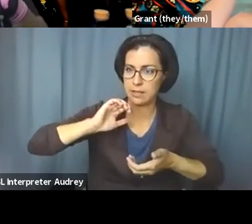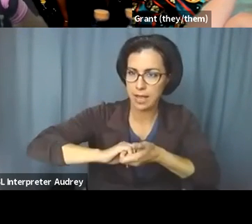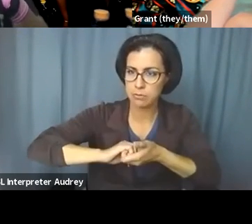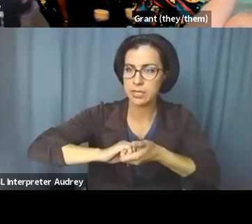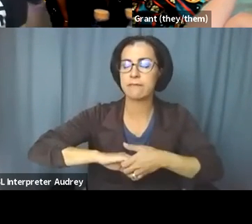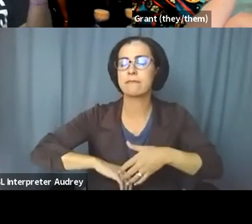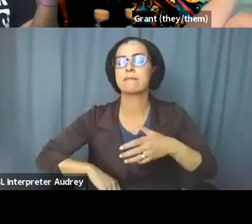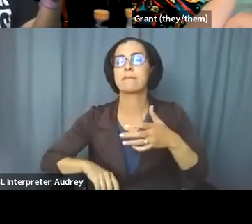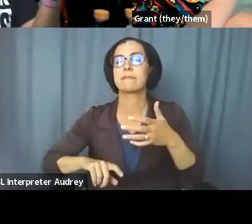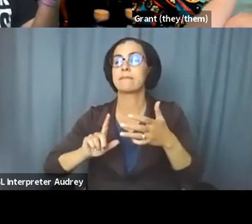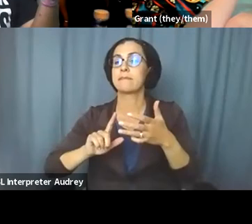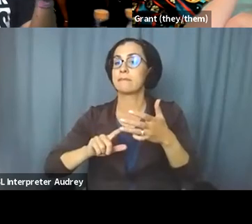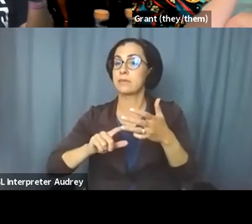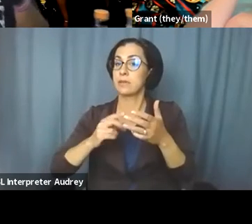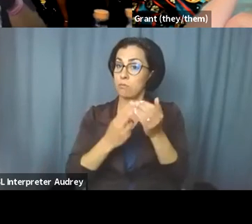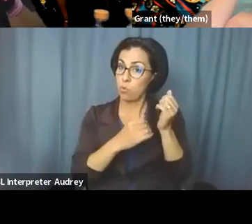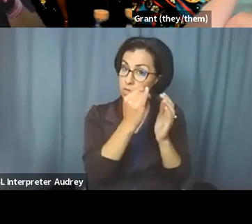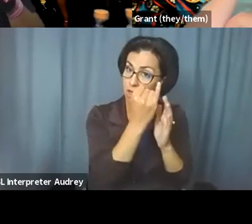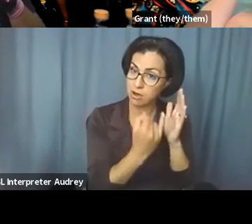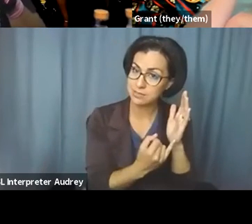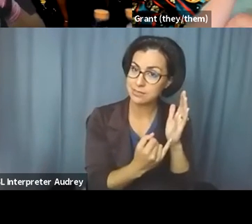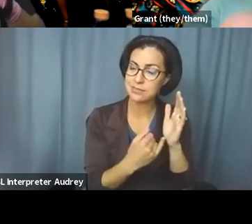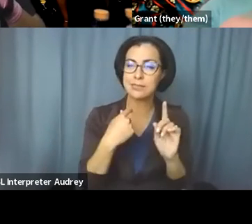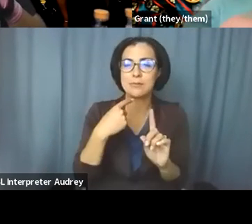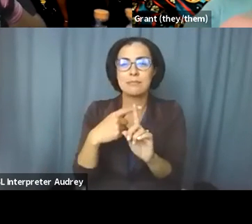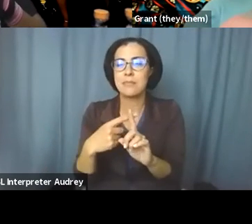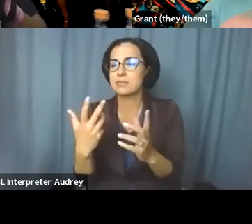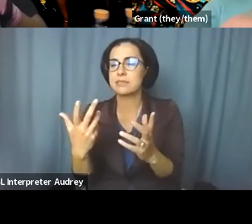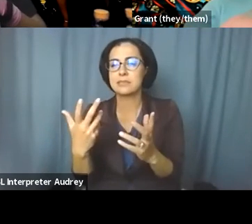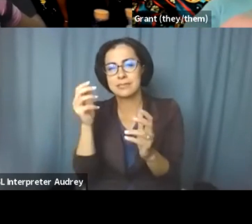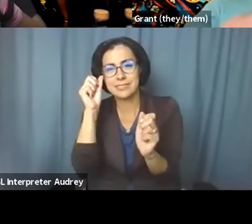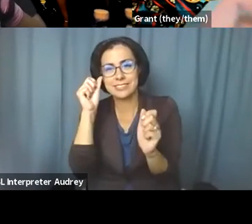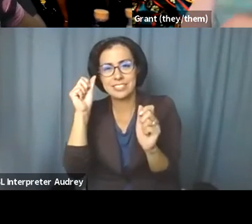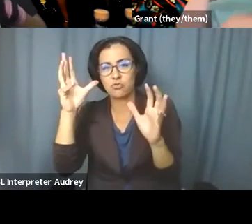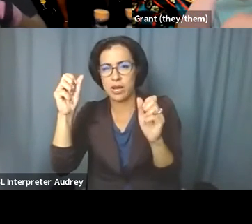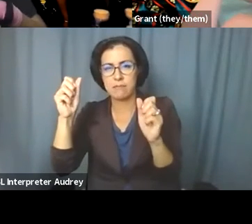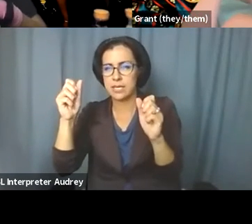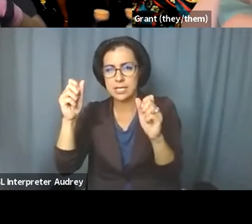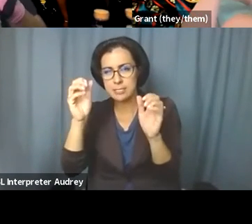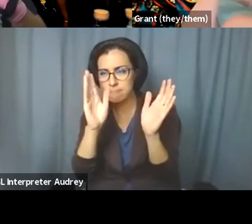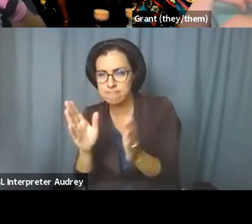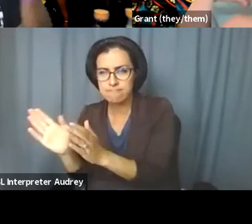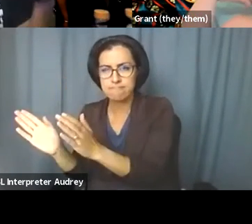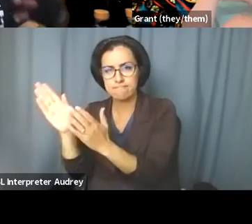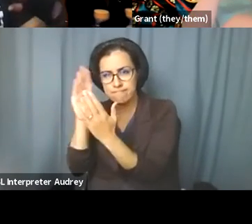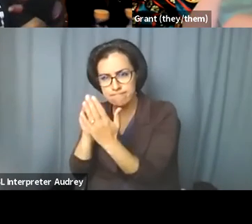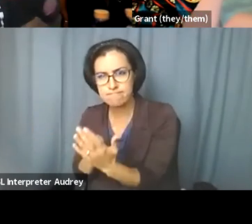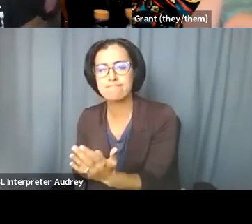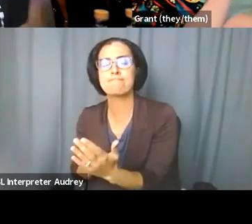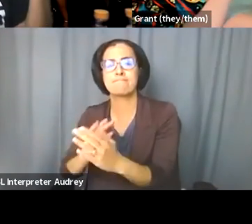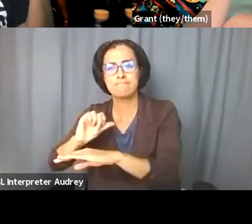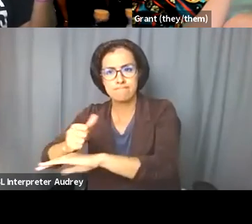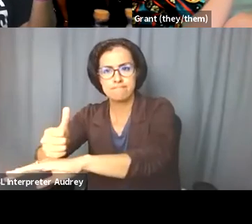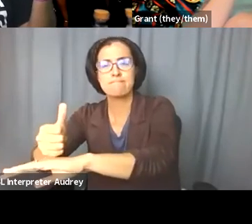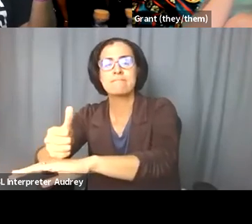both artistic, but also it's incredibly administrative and logistical. And it lives